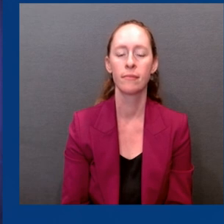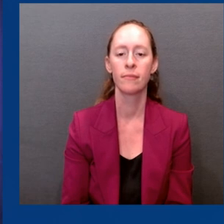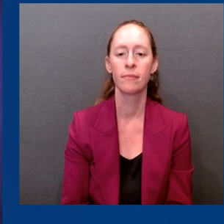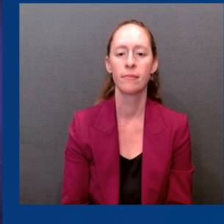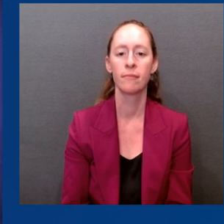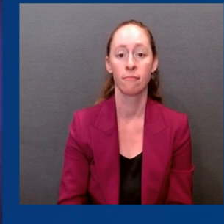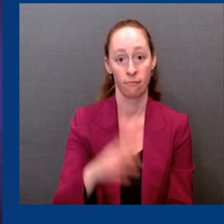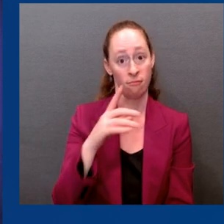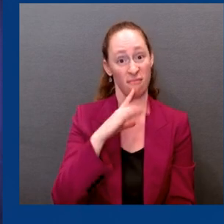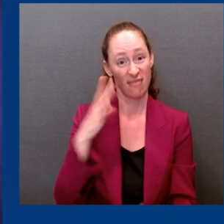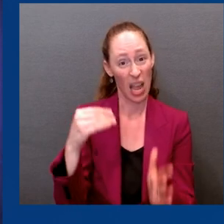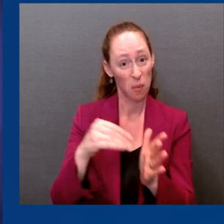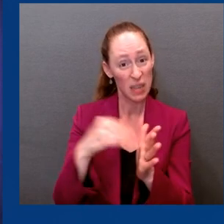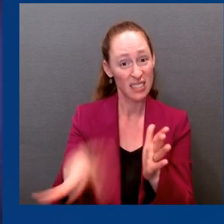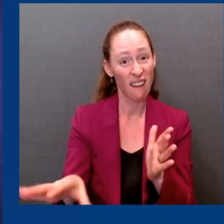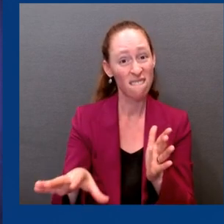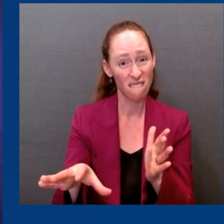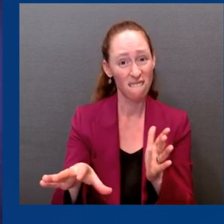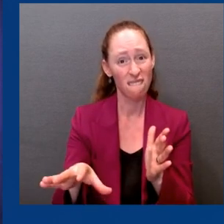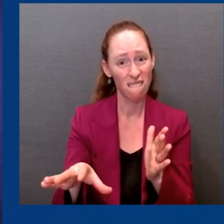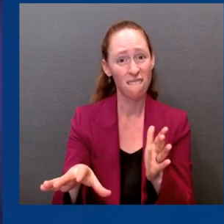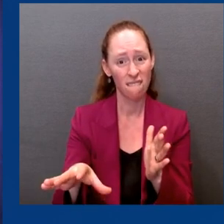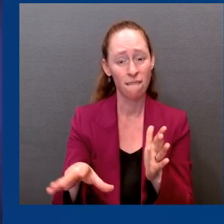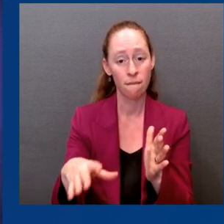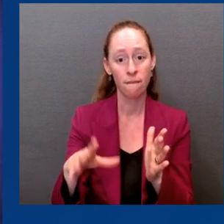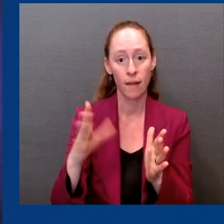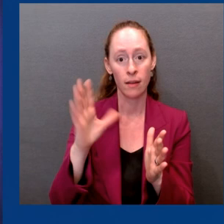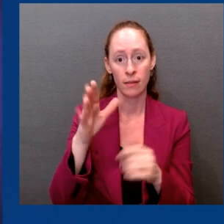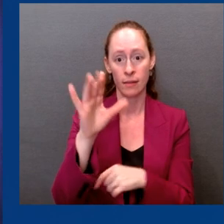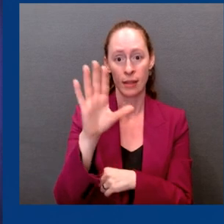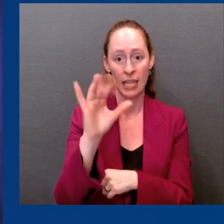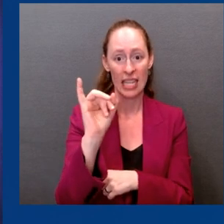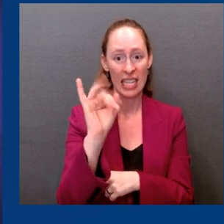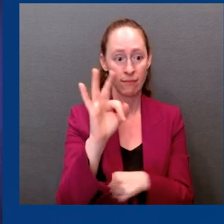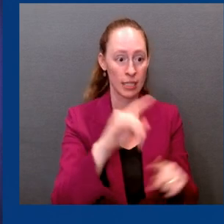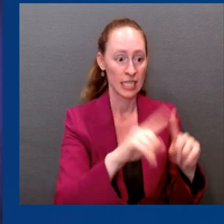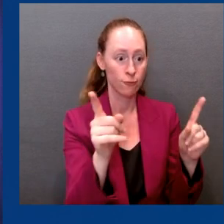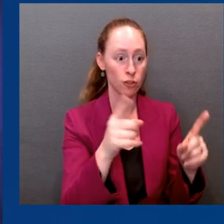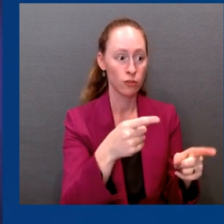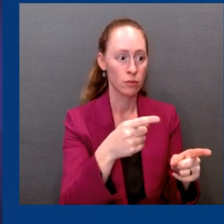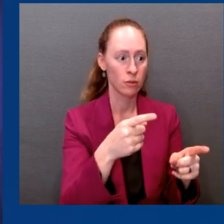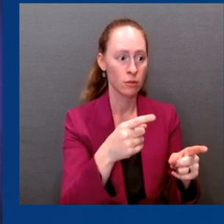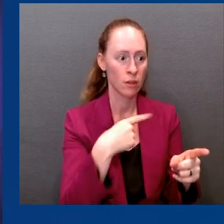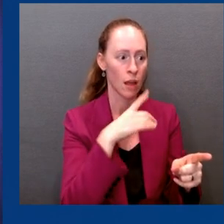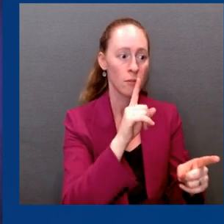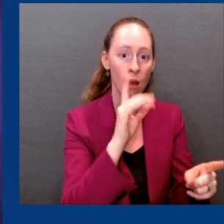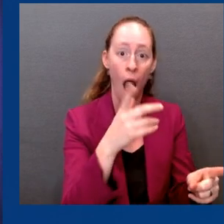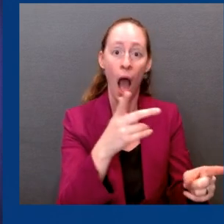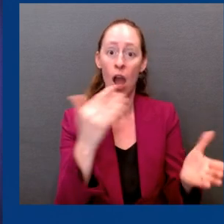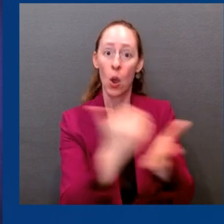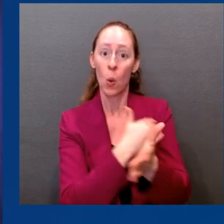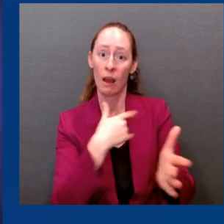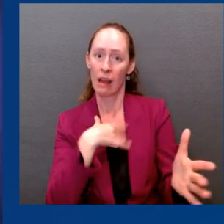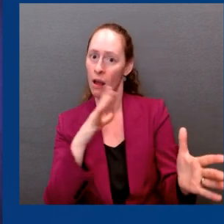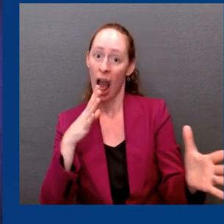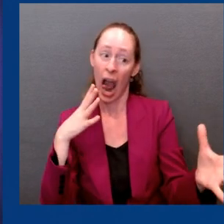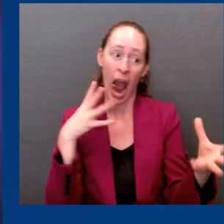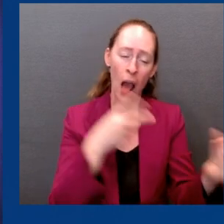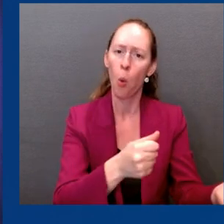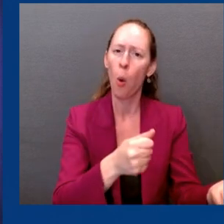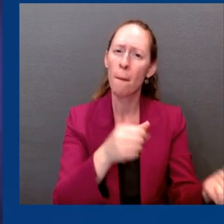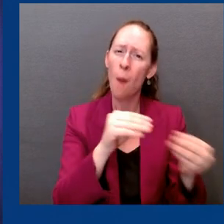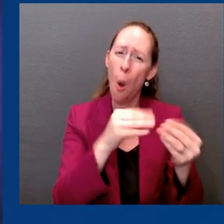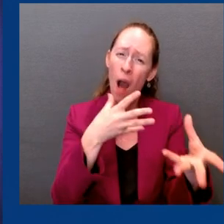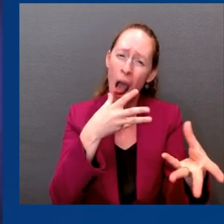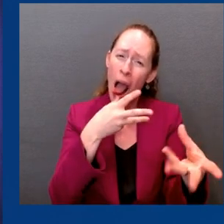And one of the things that we have wanted to do, we thought was responsible and important, was to build up that stockpile so that if we do get a surge